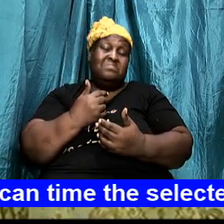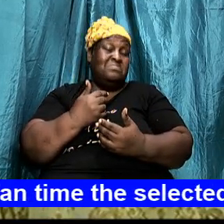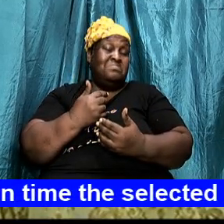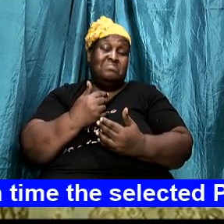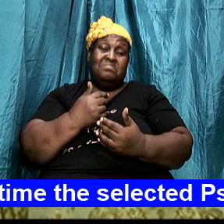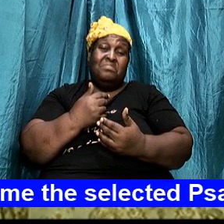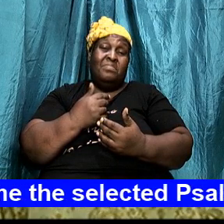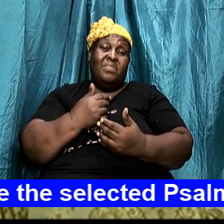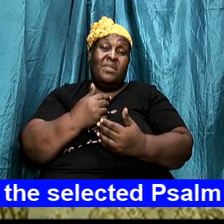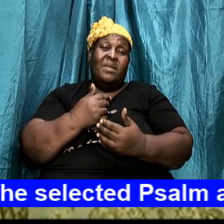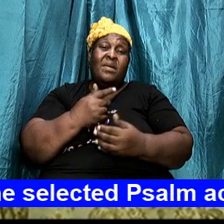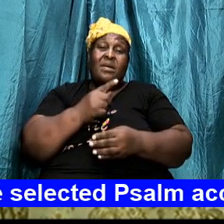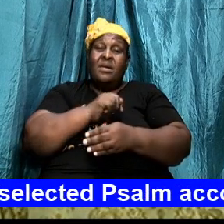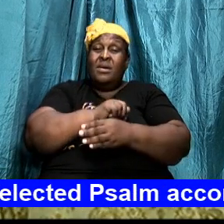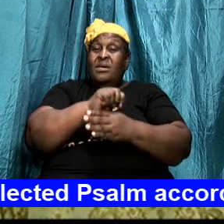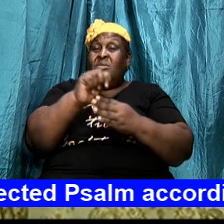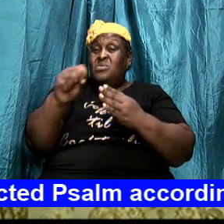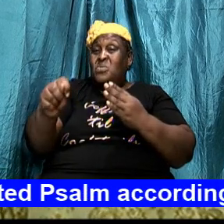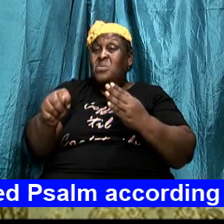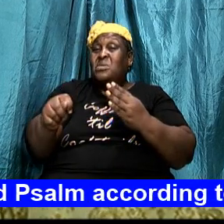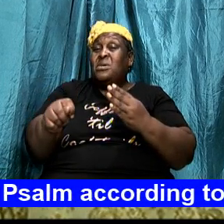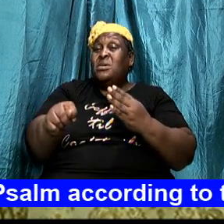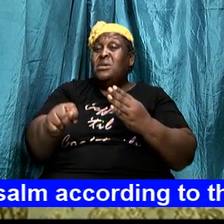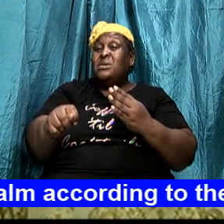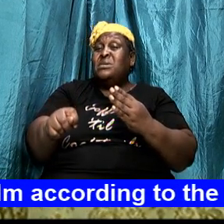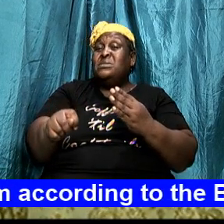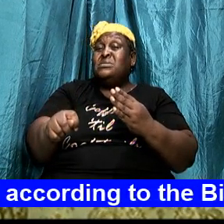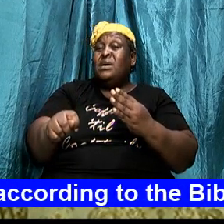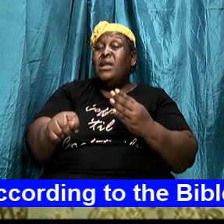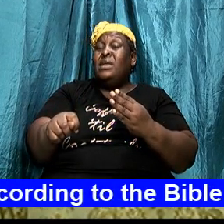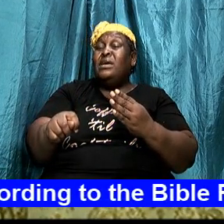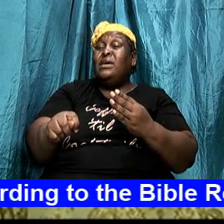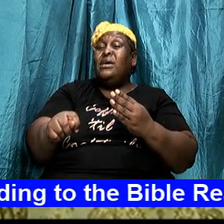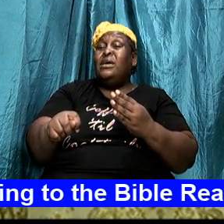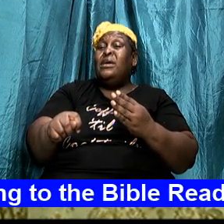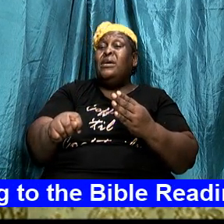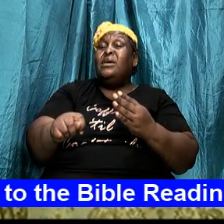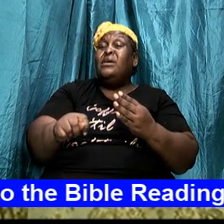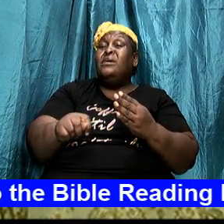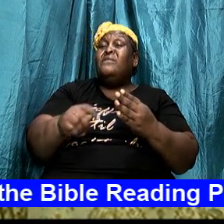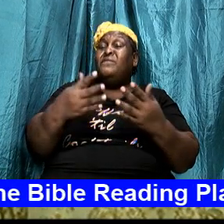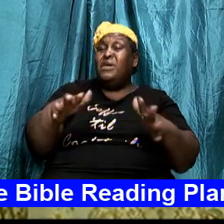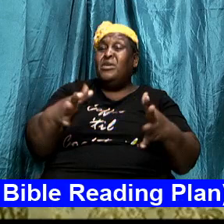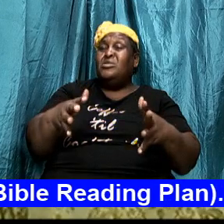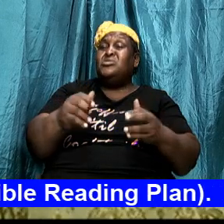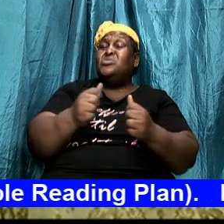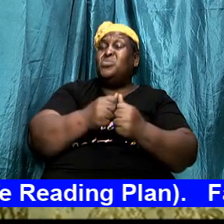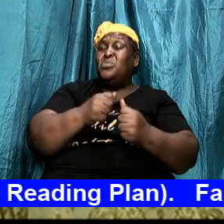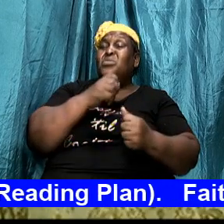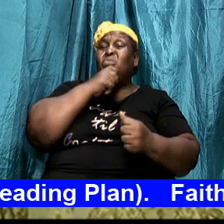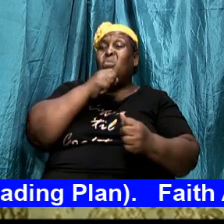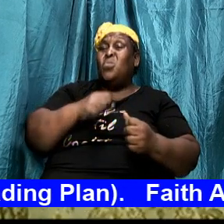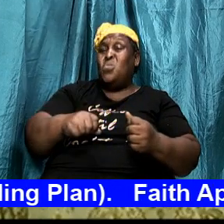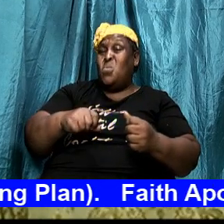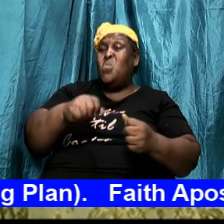to totally shed the old man and the old lifestyle I remember